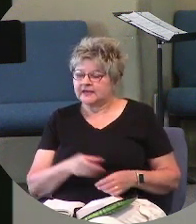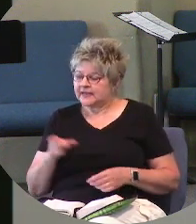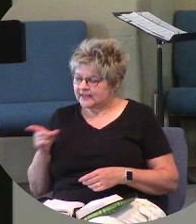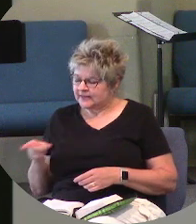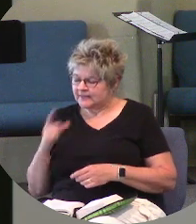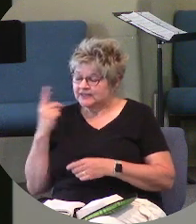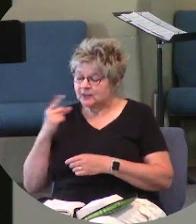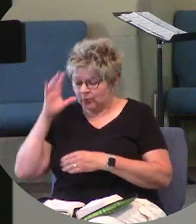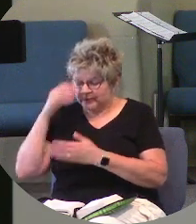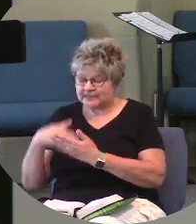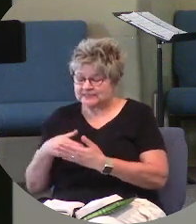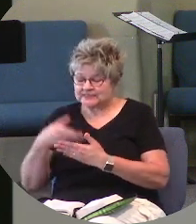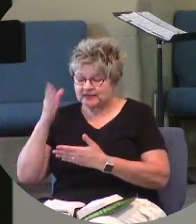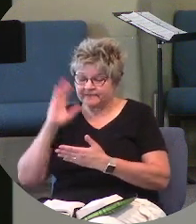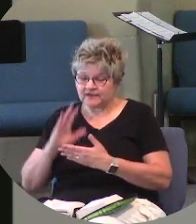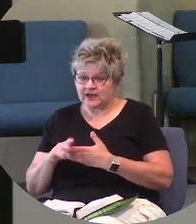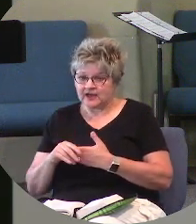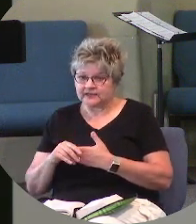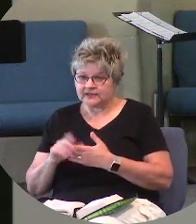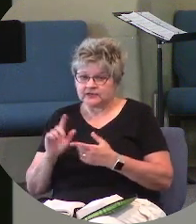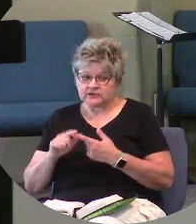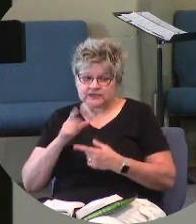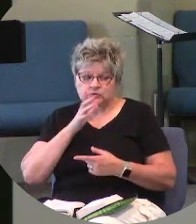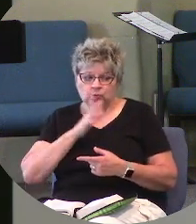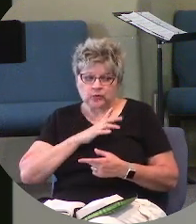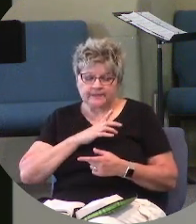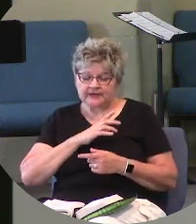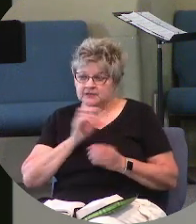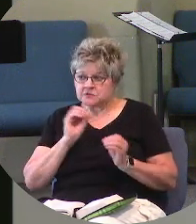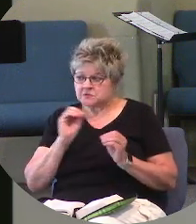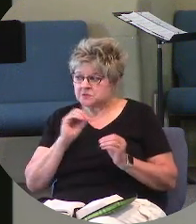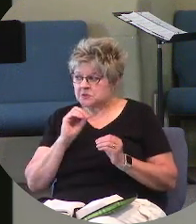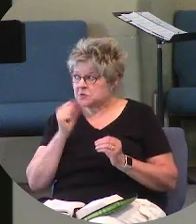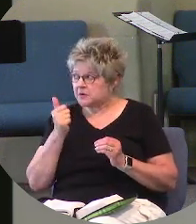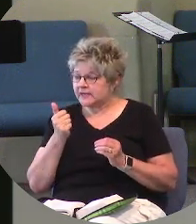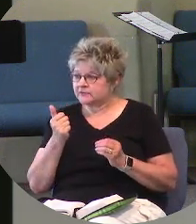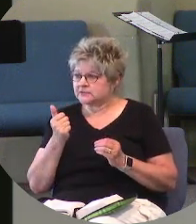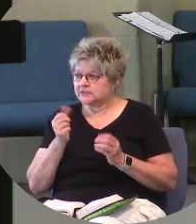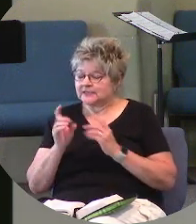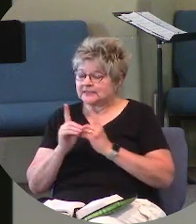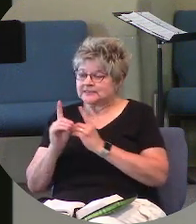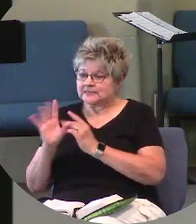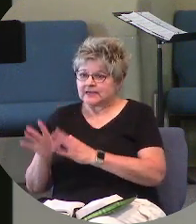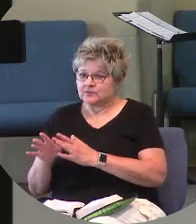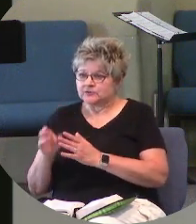says to this woman, no one else is around. The disciples haven't returned yet.